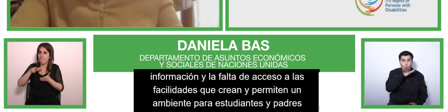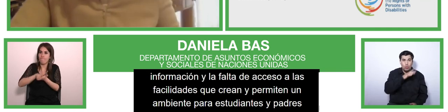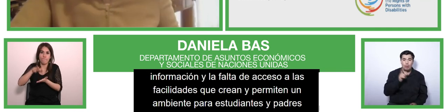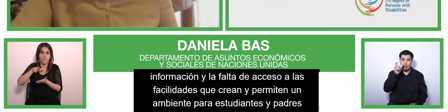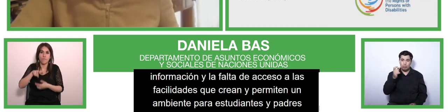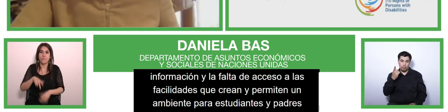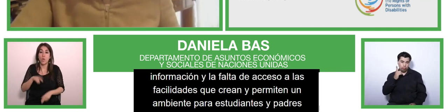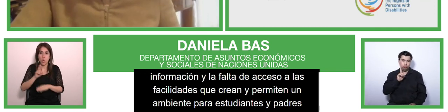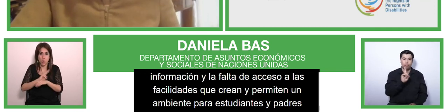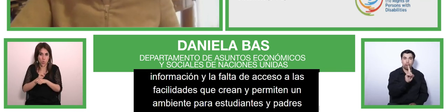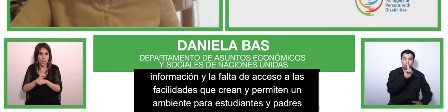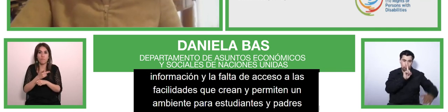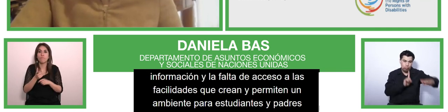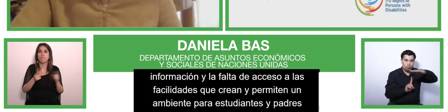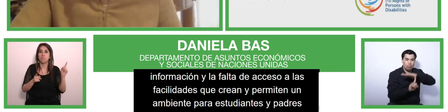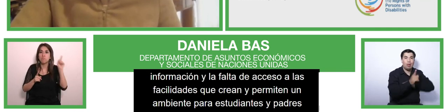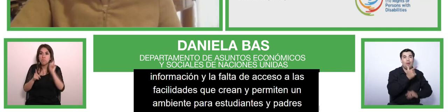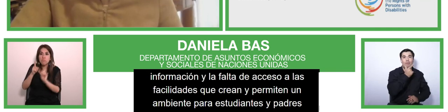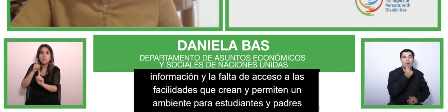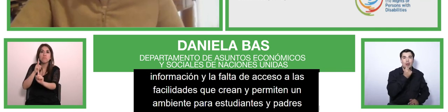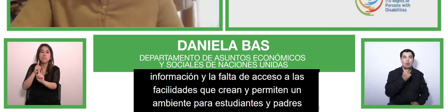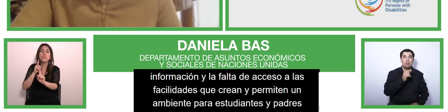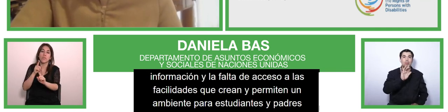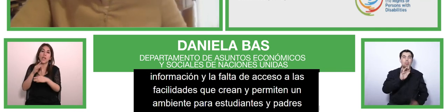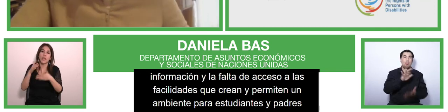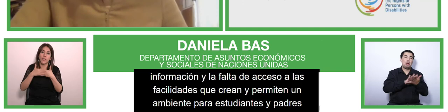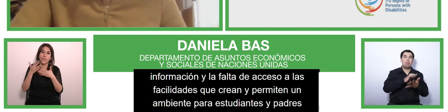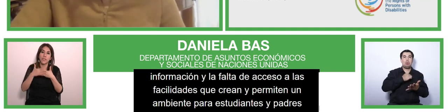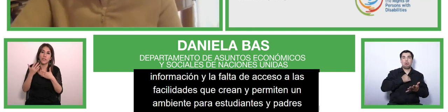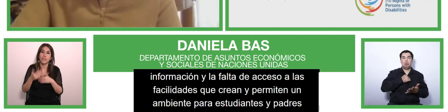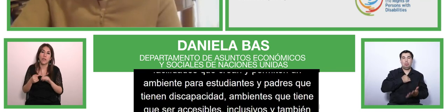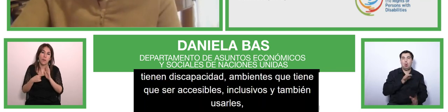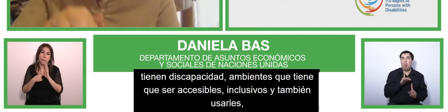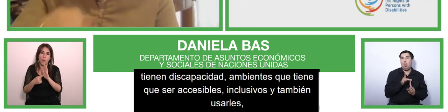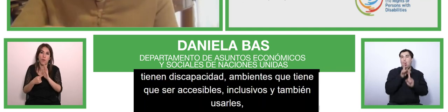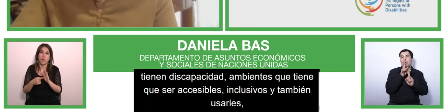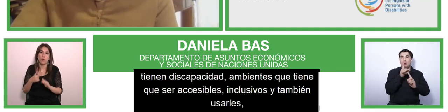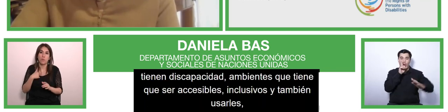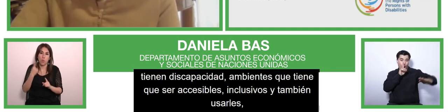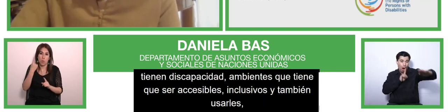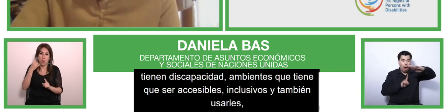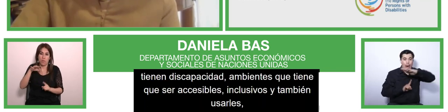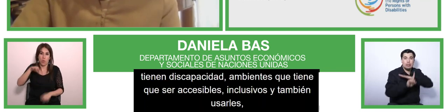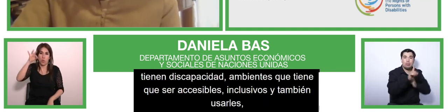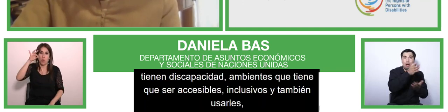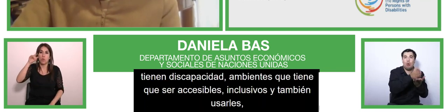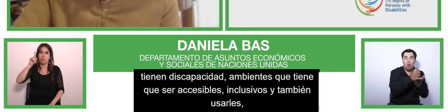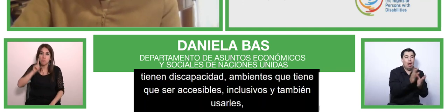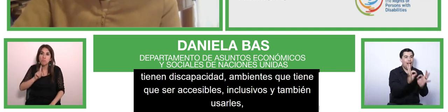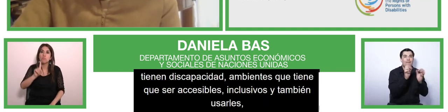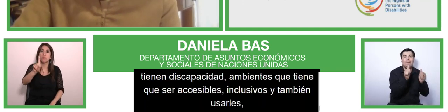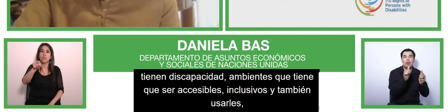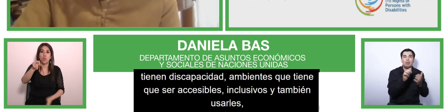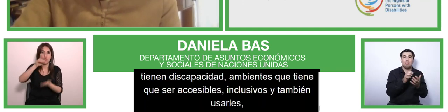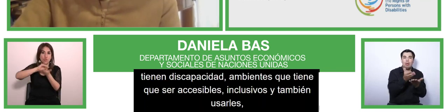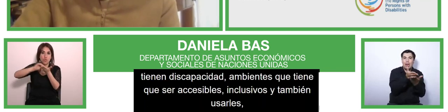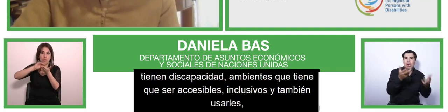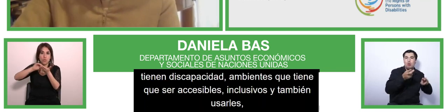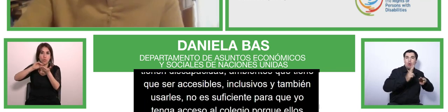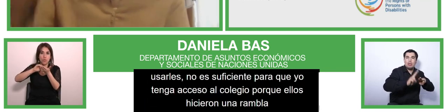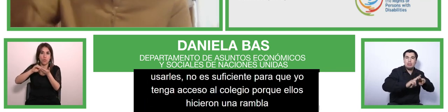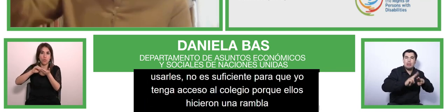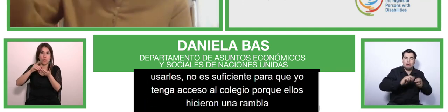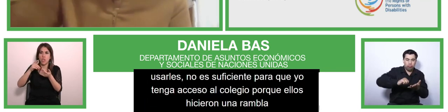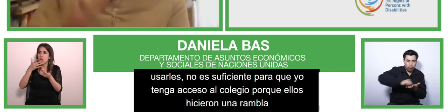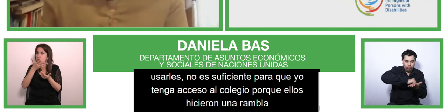to a school because they eliminate the steps. If once I am inside of the school, I cannot easily use the